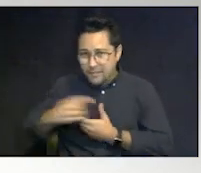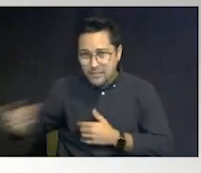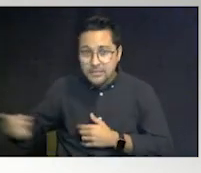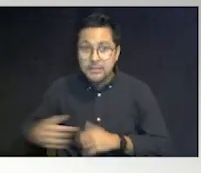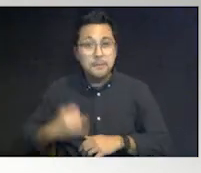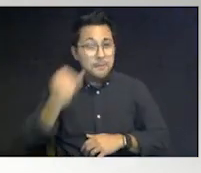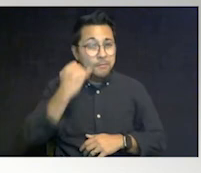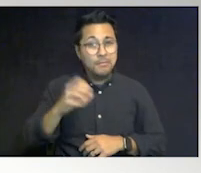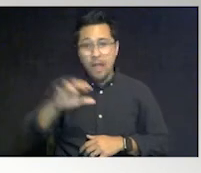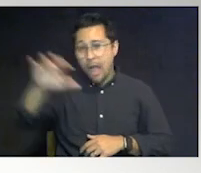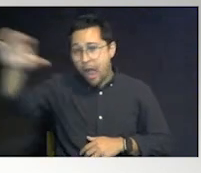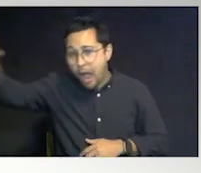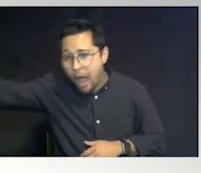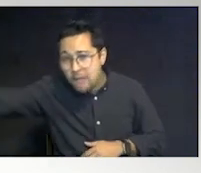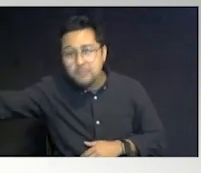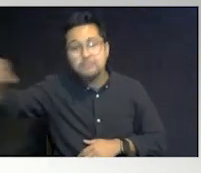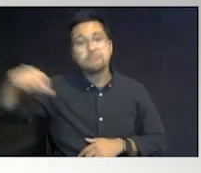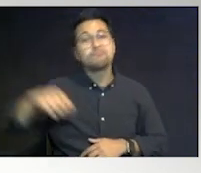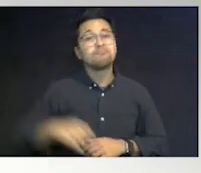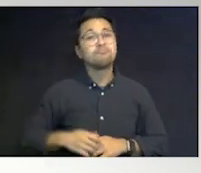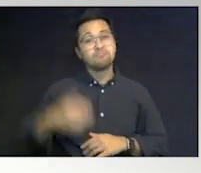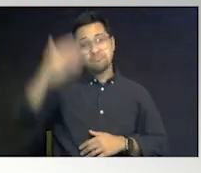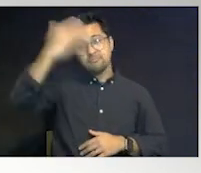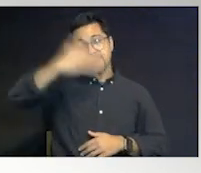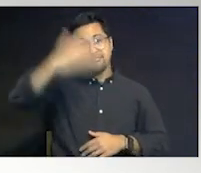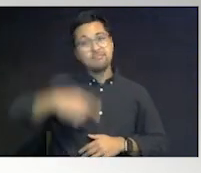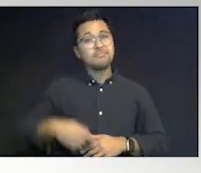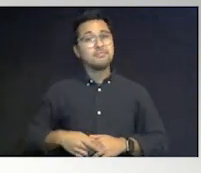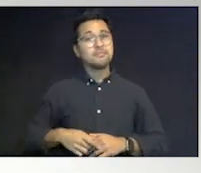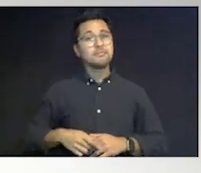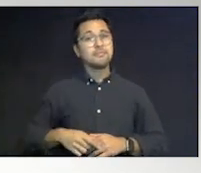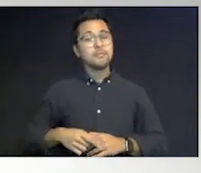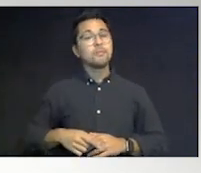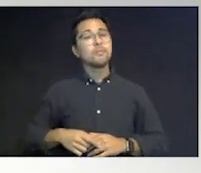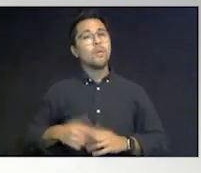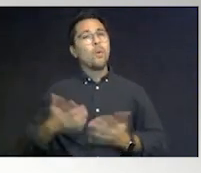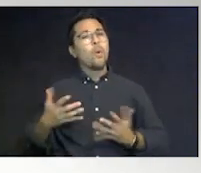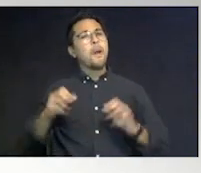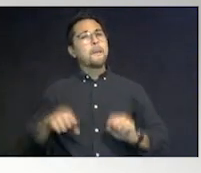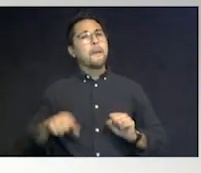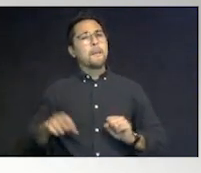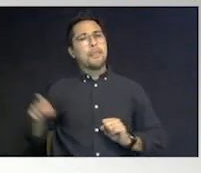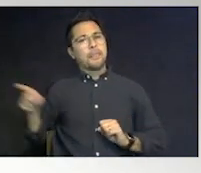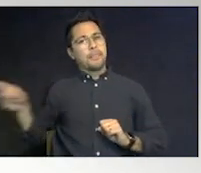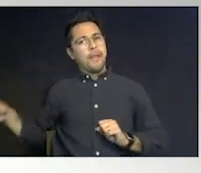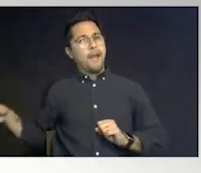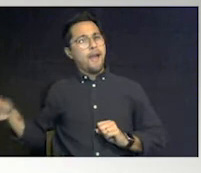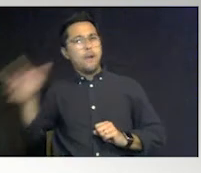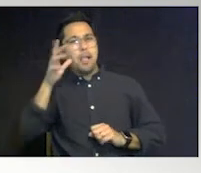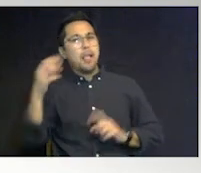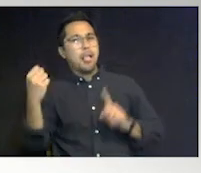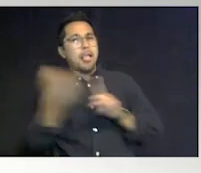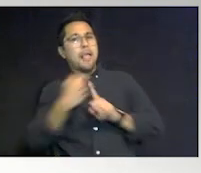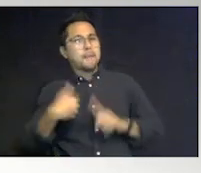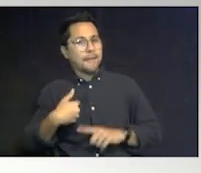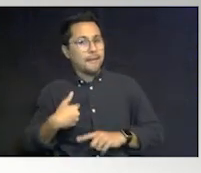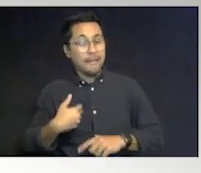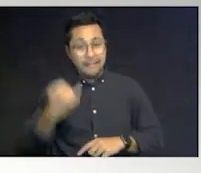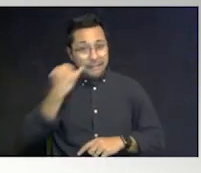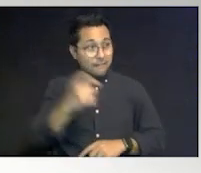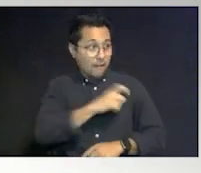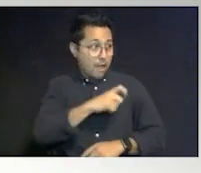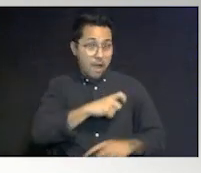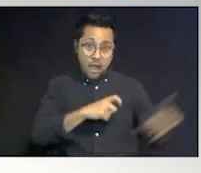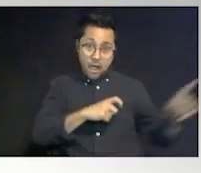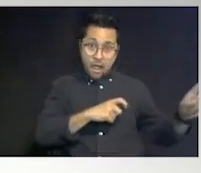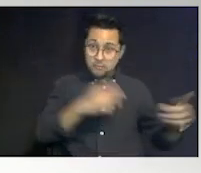When I reach over to my glove box in front of my son, what is the capacity and the probability that he's going to hit me? If this officer over